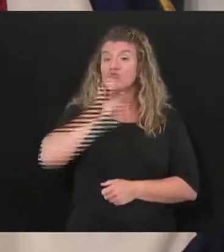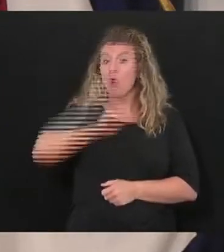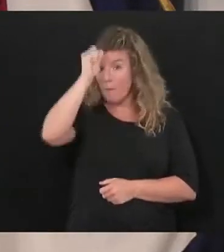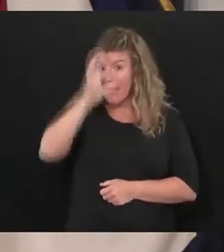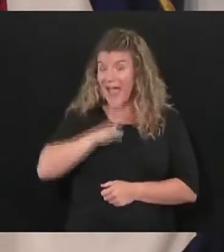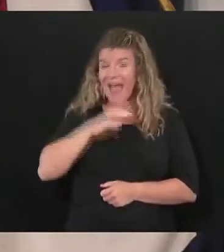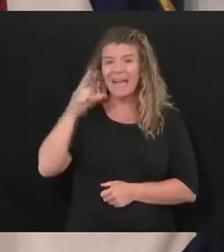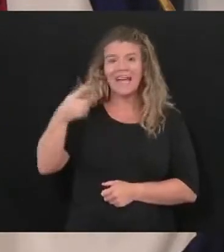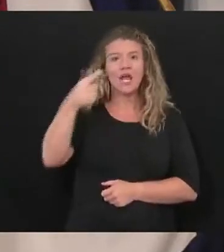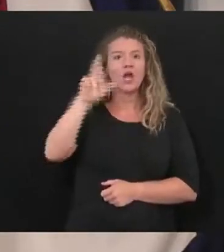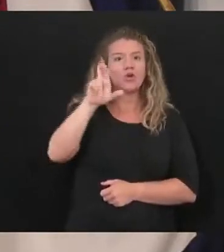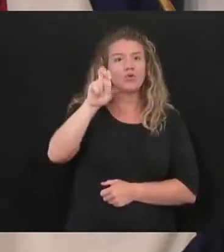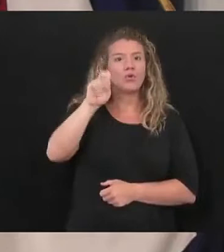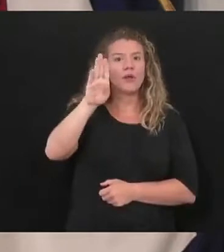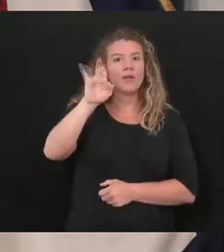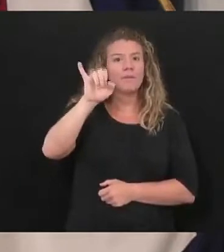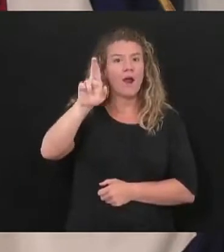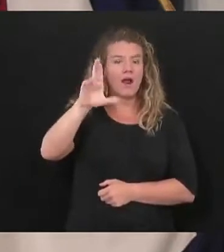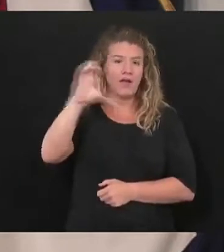Greenbrier County.